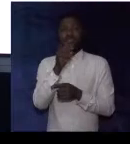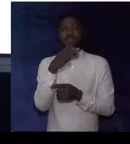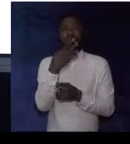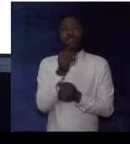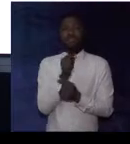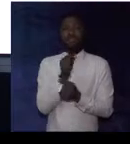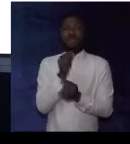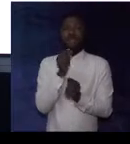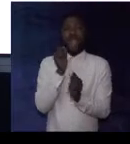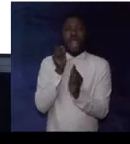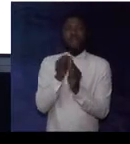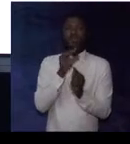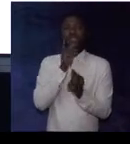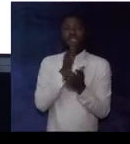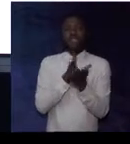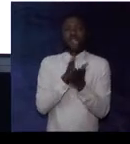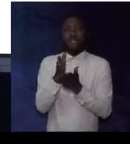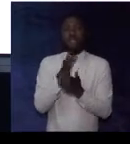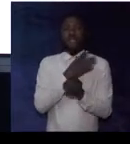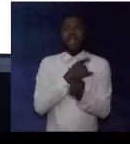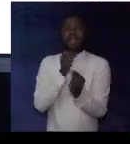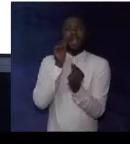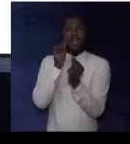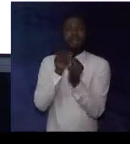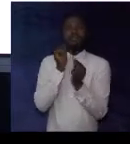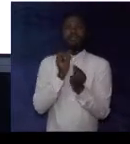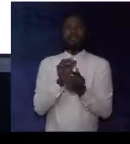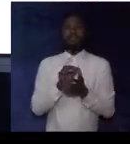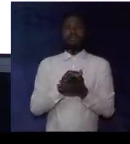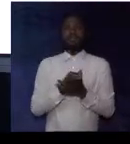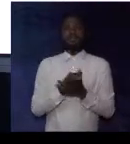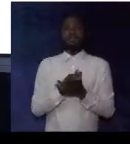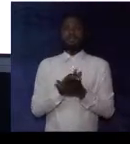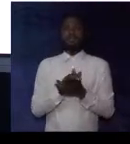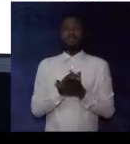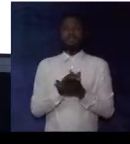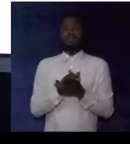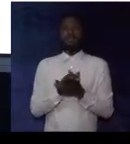of accurate, correct, correct, and exact,